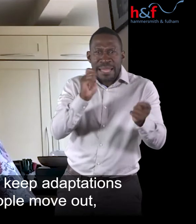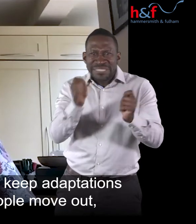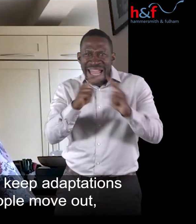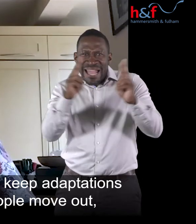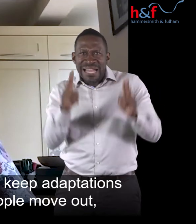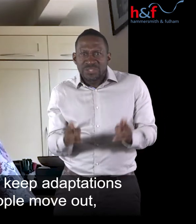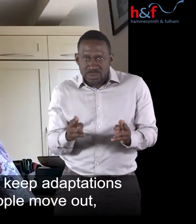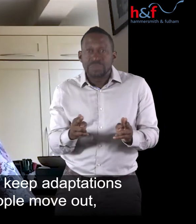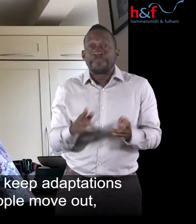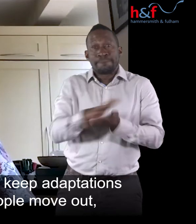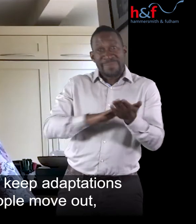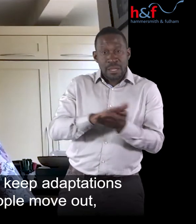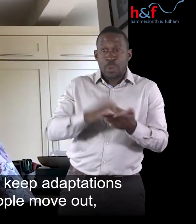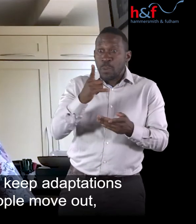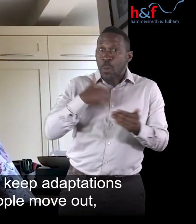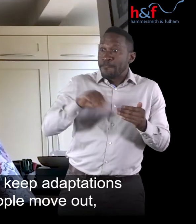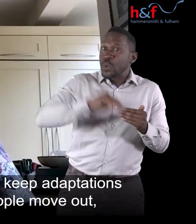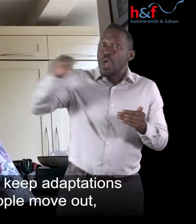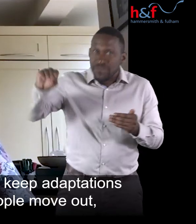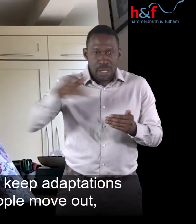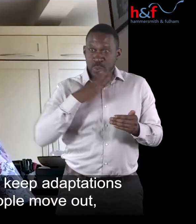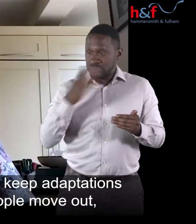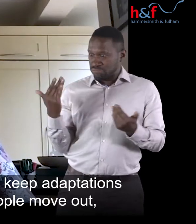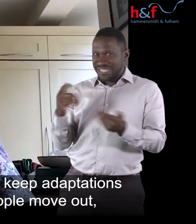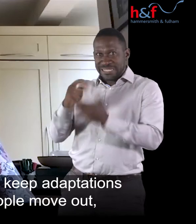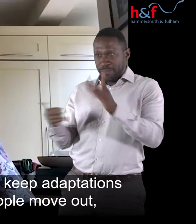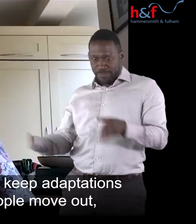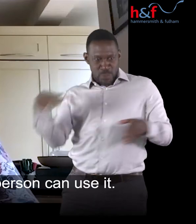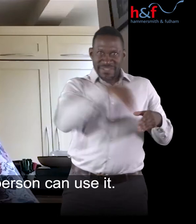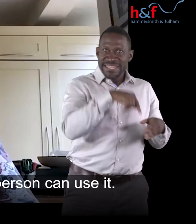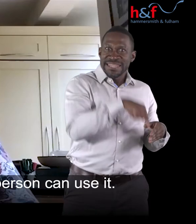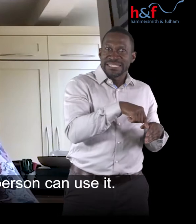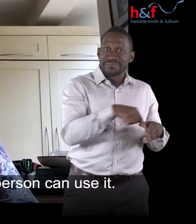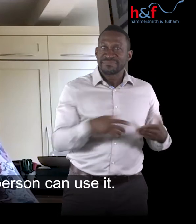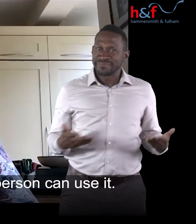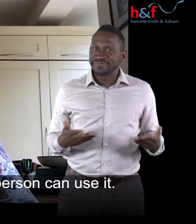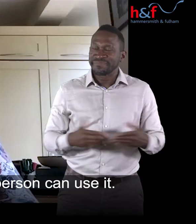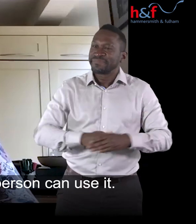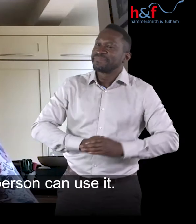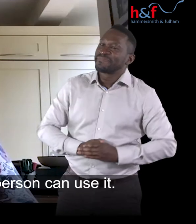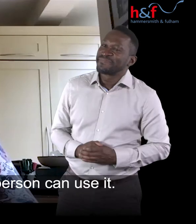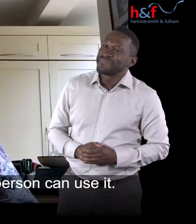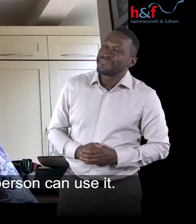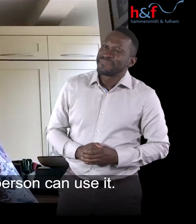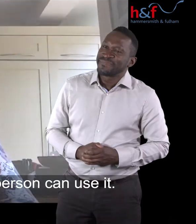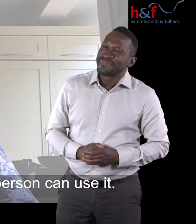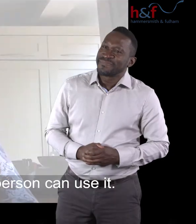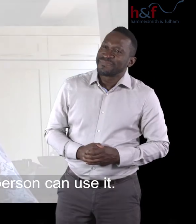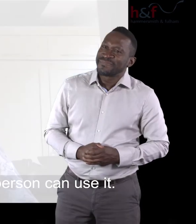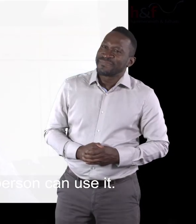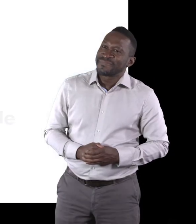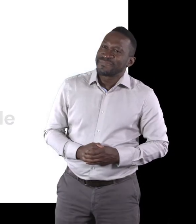keep adaptations in homes when people move out so another disabled person can use it.